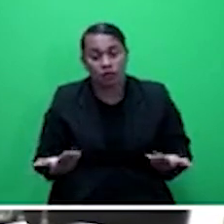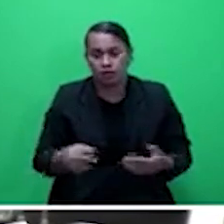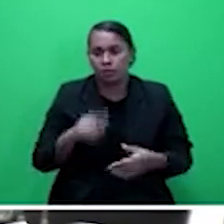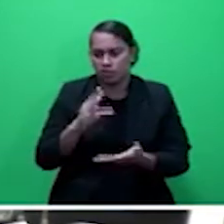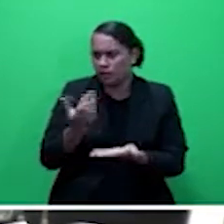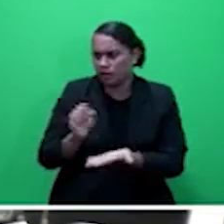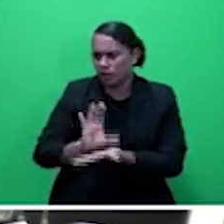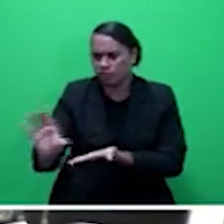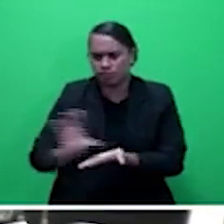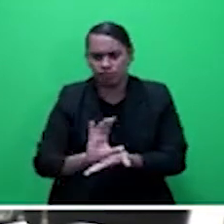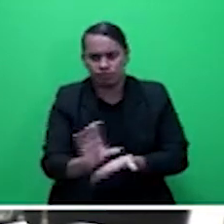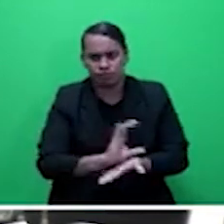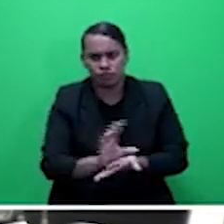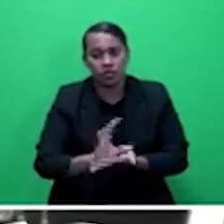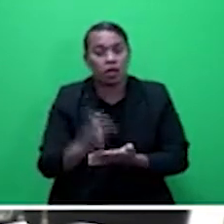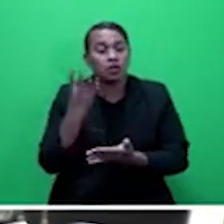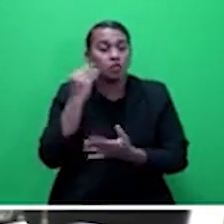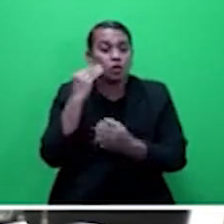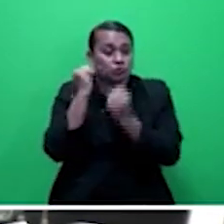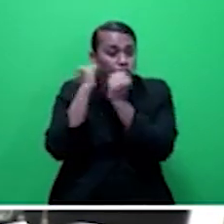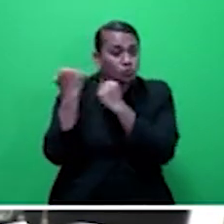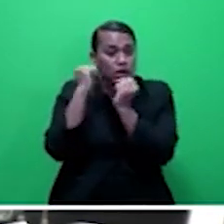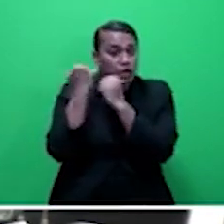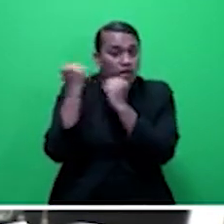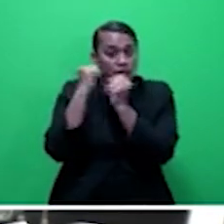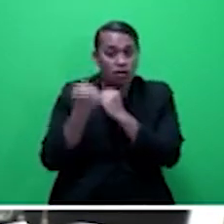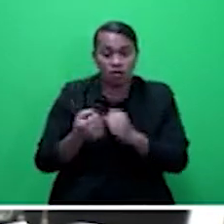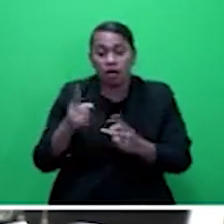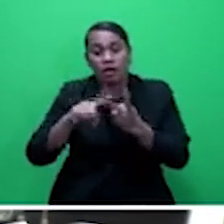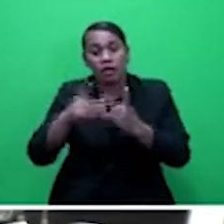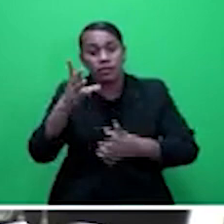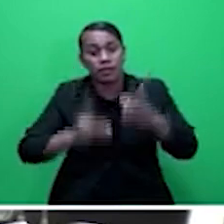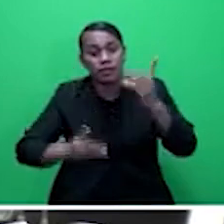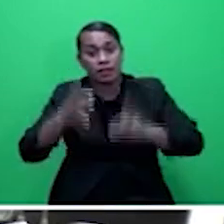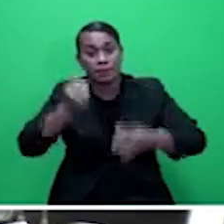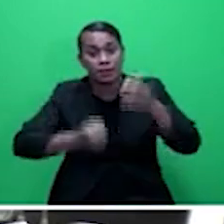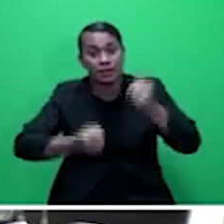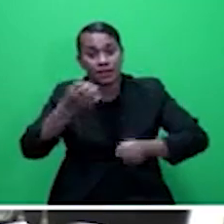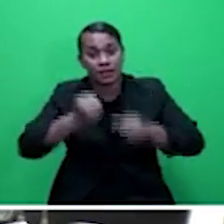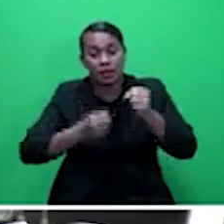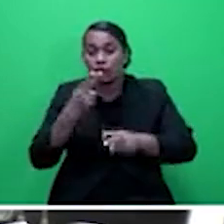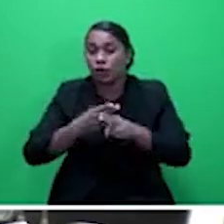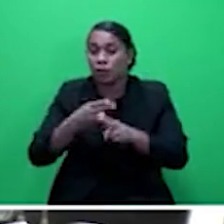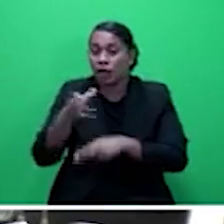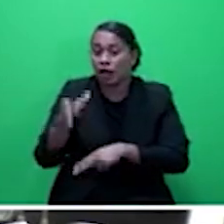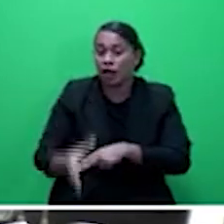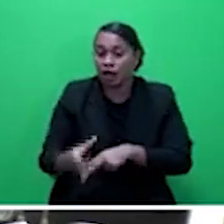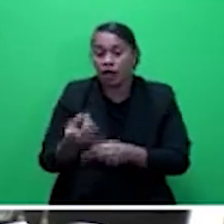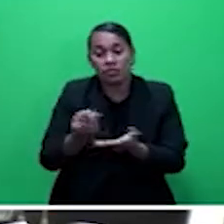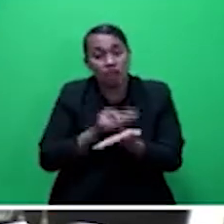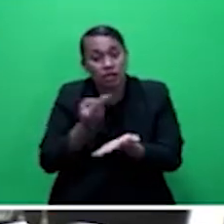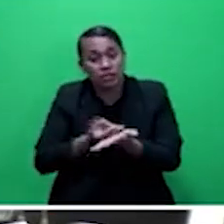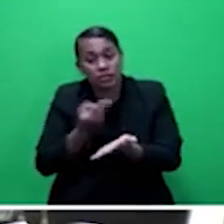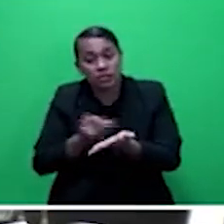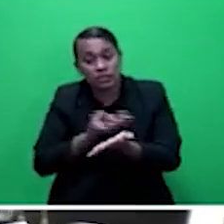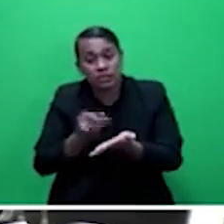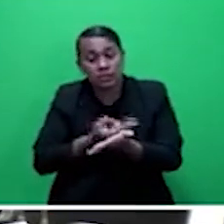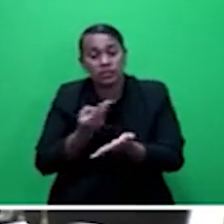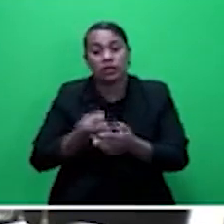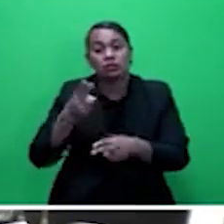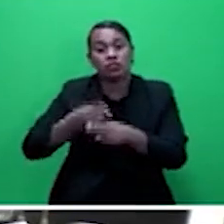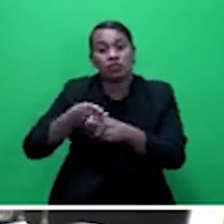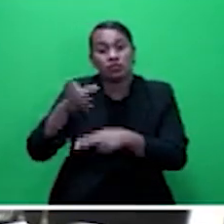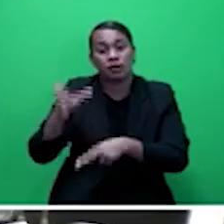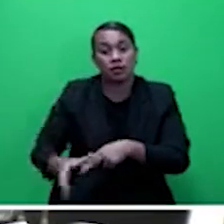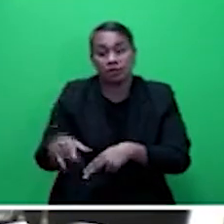farmers and dairy farmers and copra farmers and rice farmers, this is probably a good time to urge the private